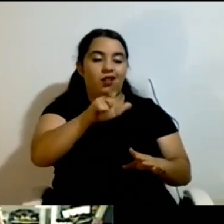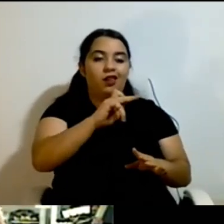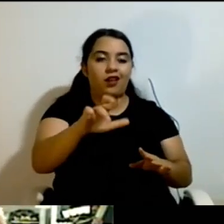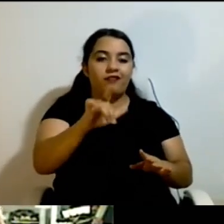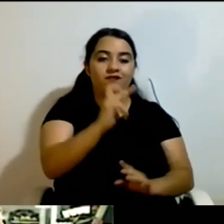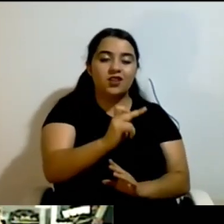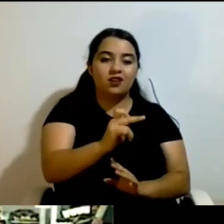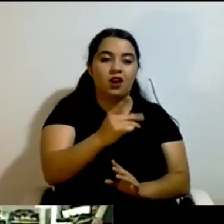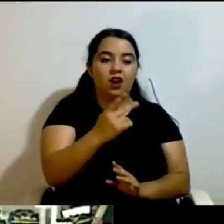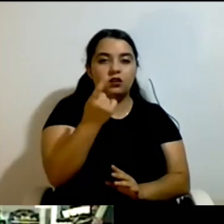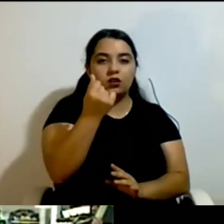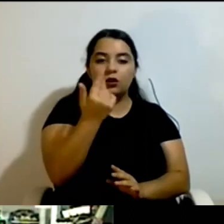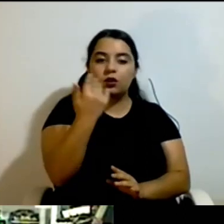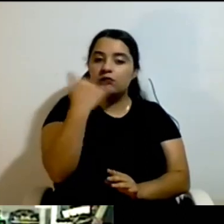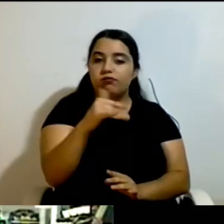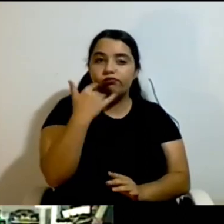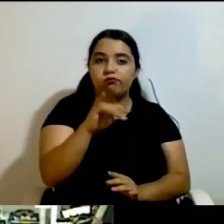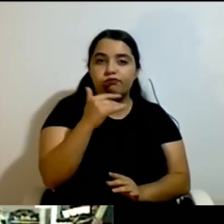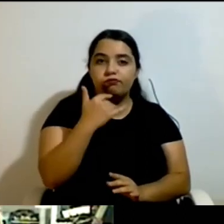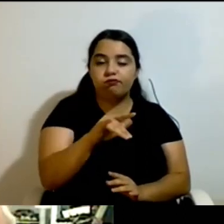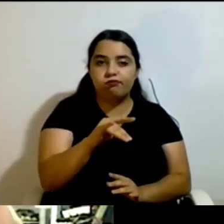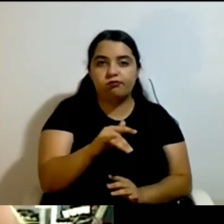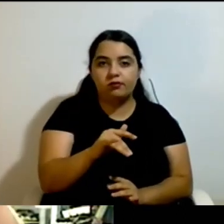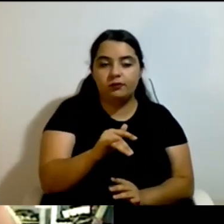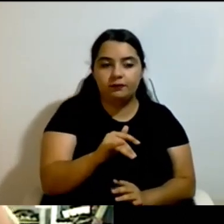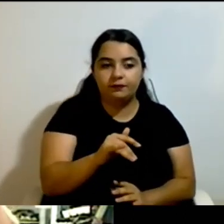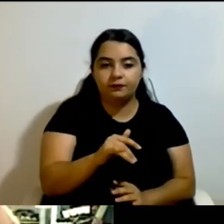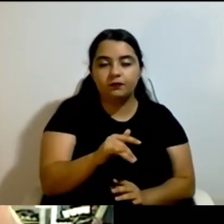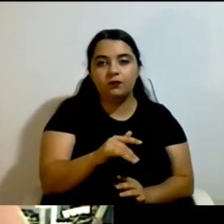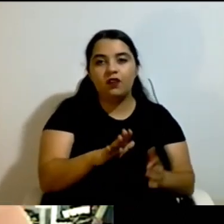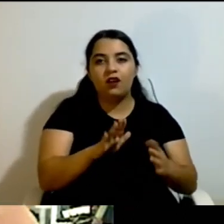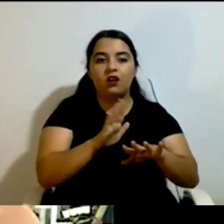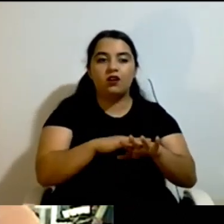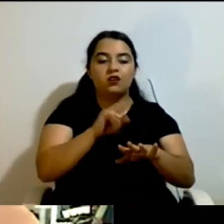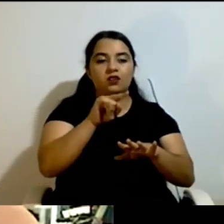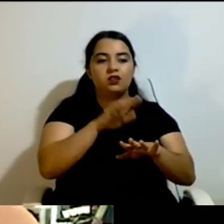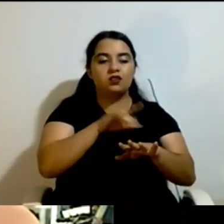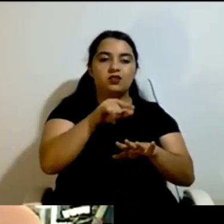between this person and his natural surrounding, his family and everyone.